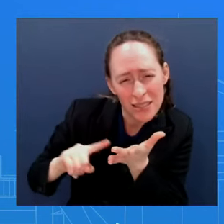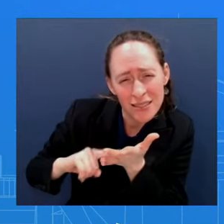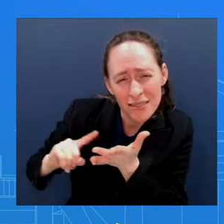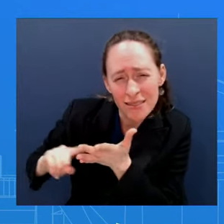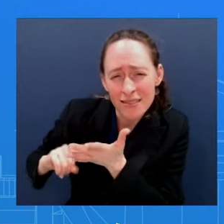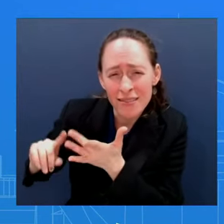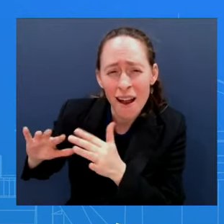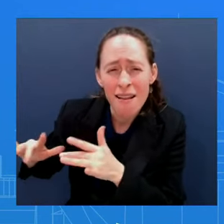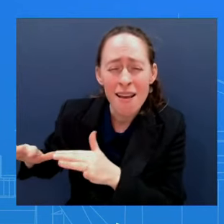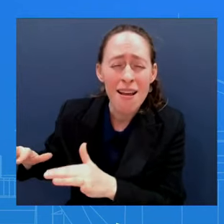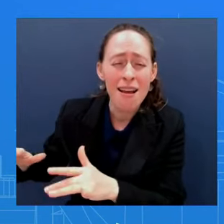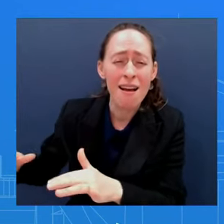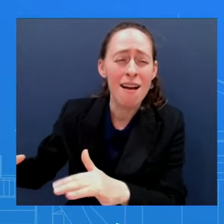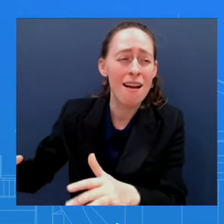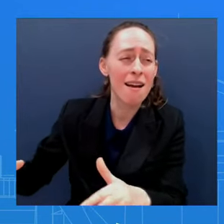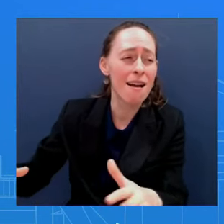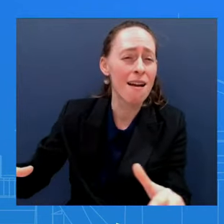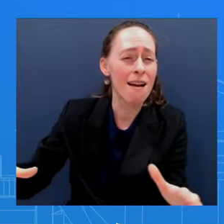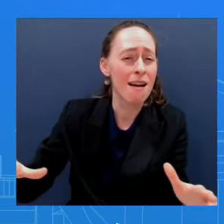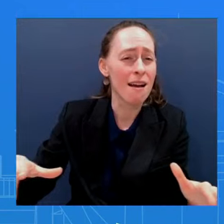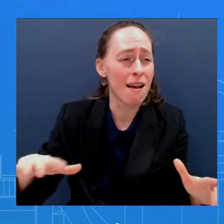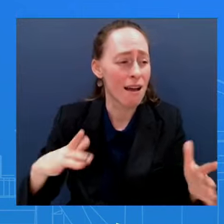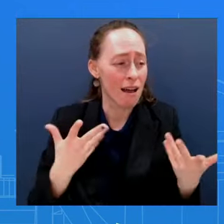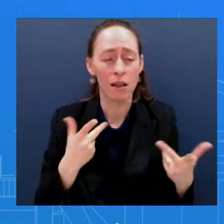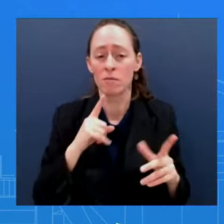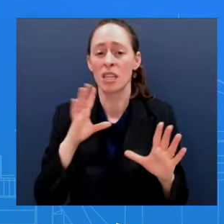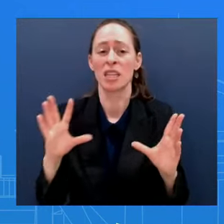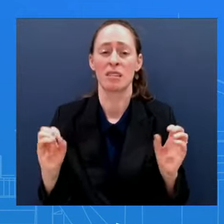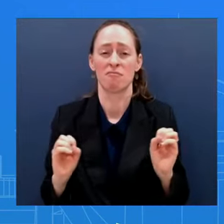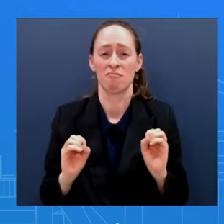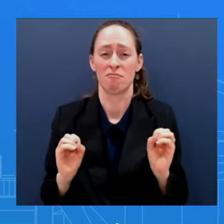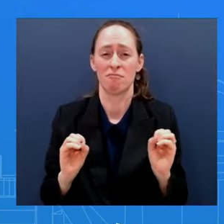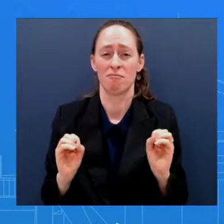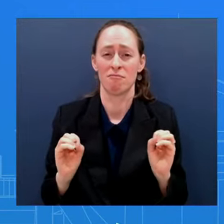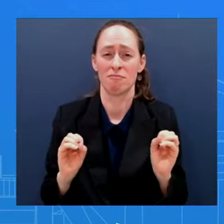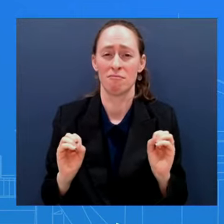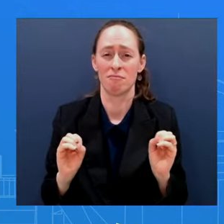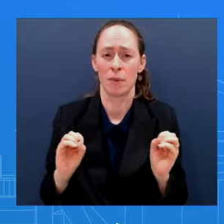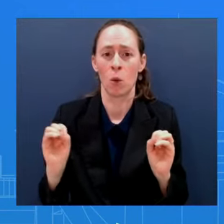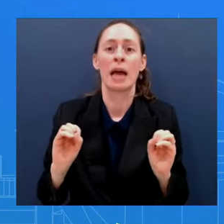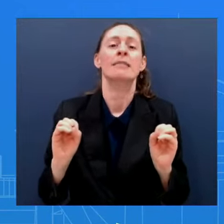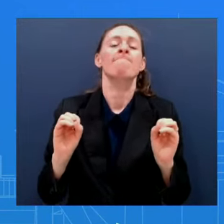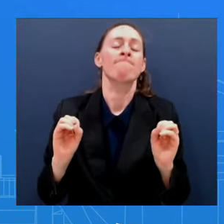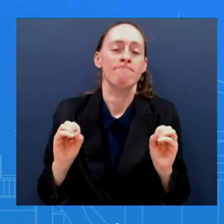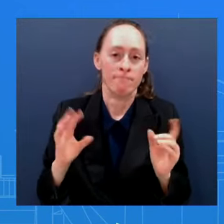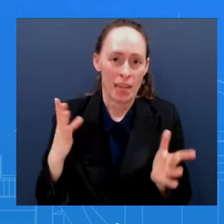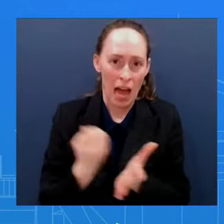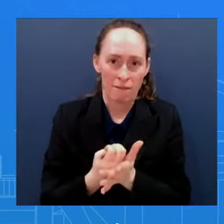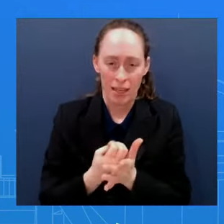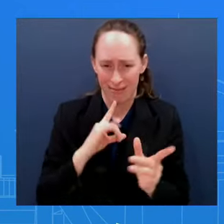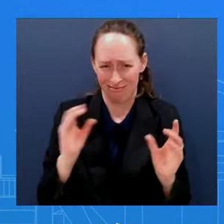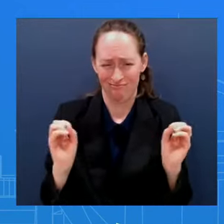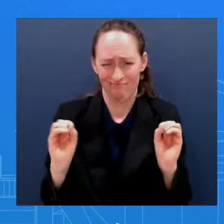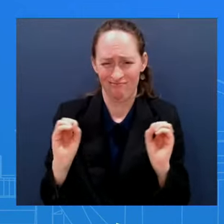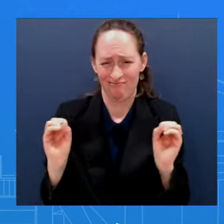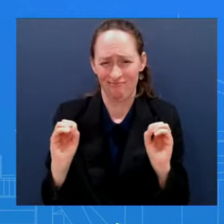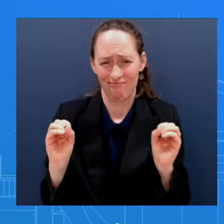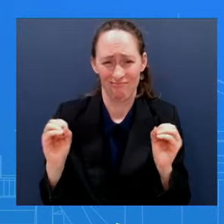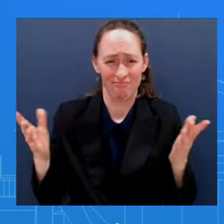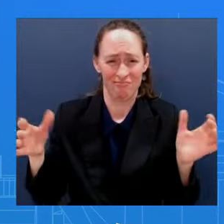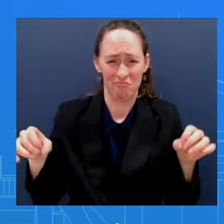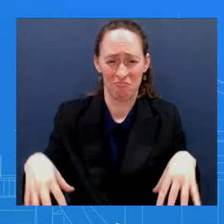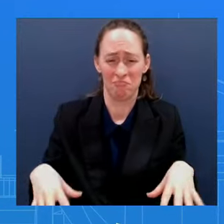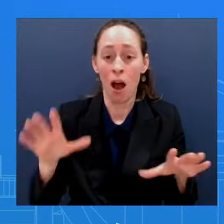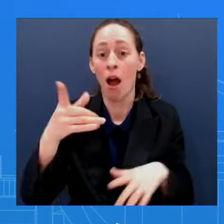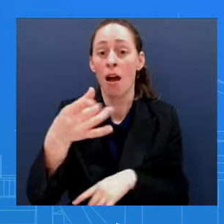note And anything beyond that, any specific questions about diary or anything like that, I would have to refer you to the White House Counsel And lastly, when the President